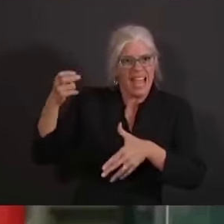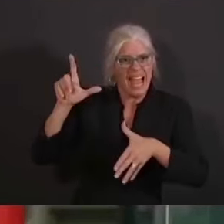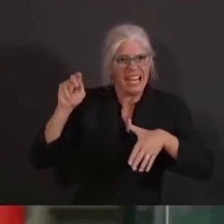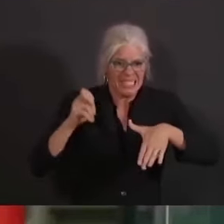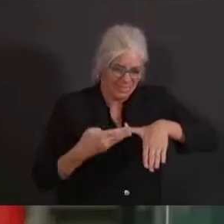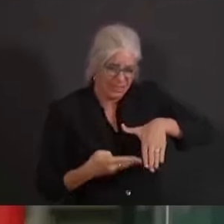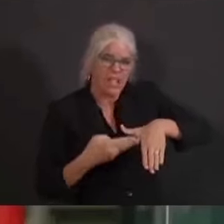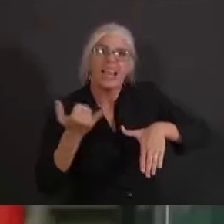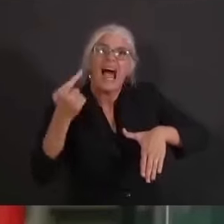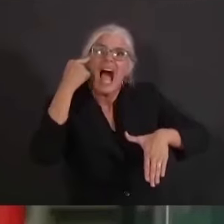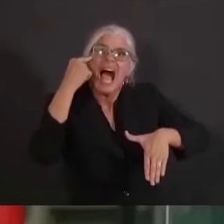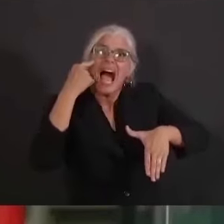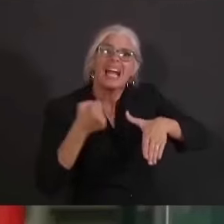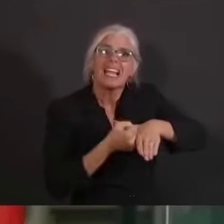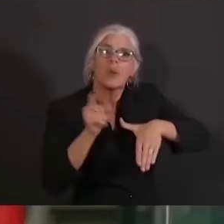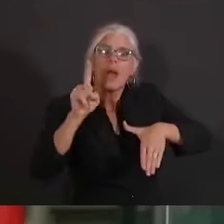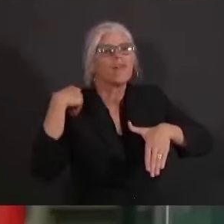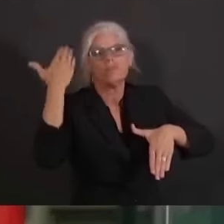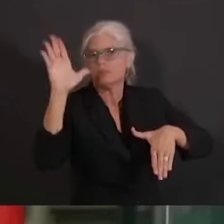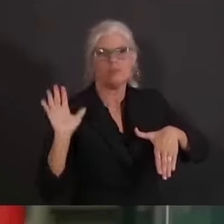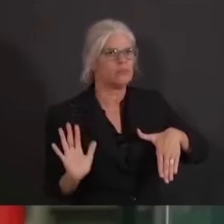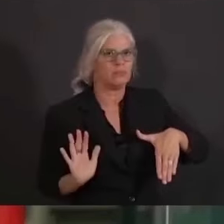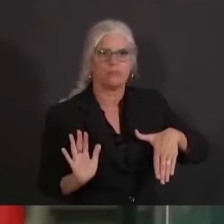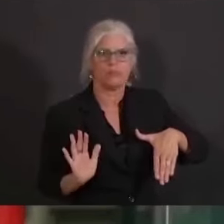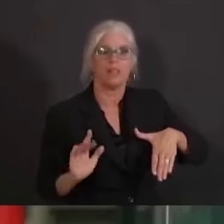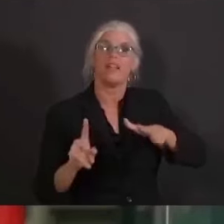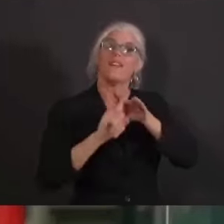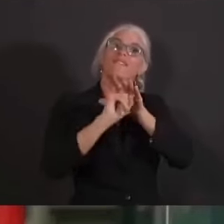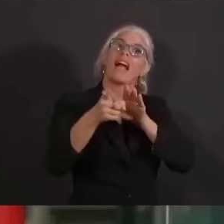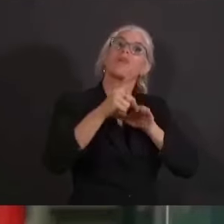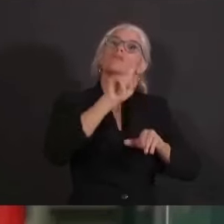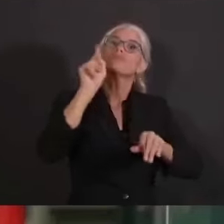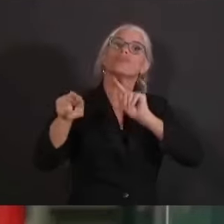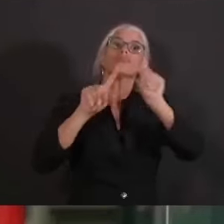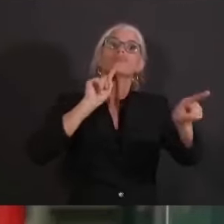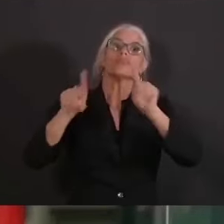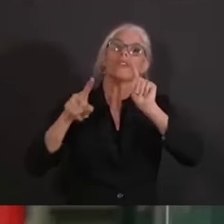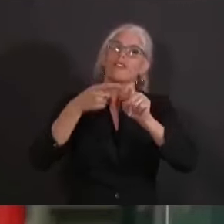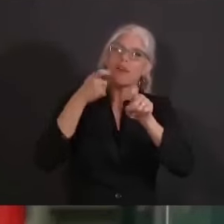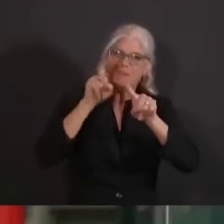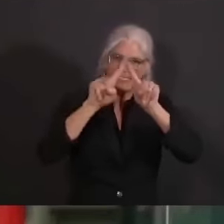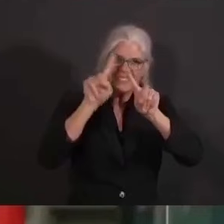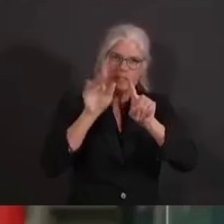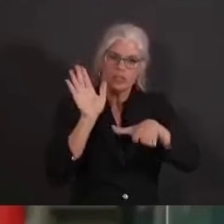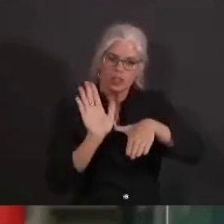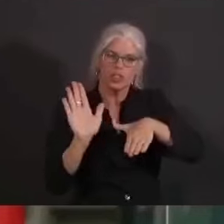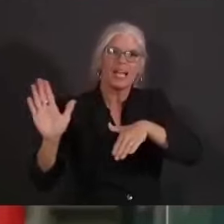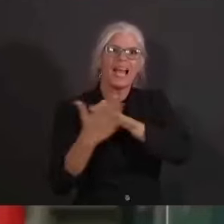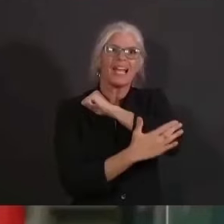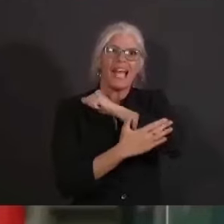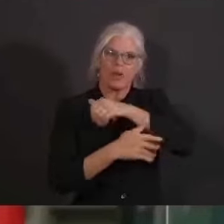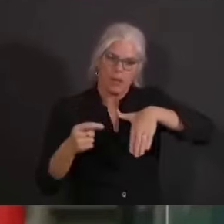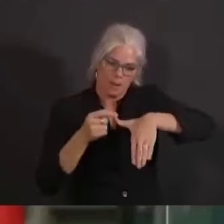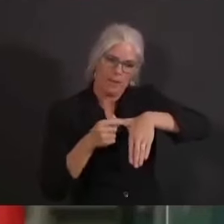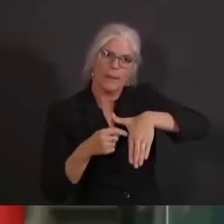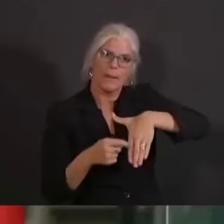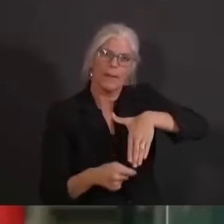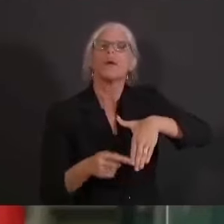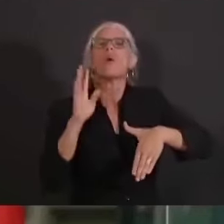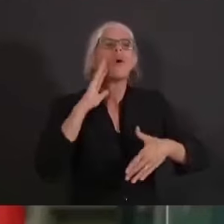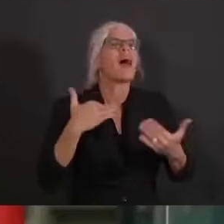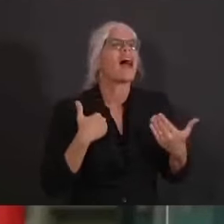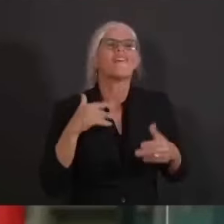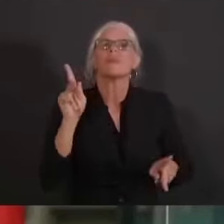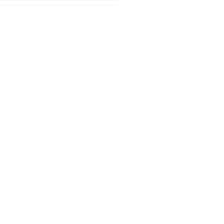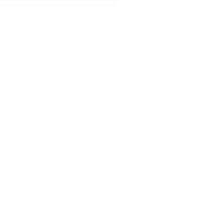evacuation once those orders come down from all the all the counties i think it's going to be a significant number of people because of